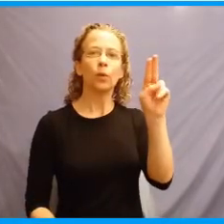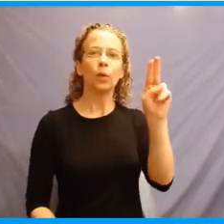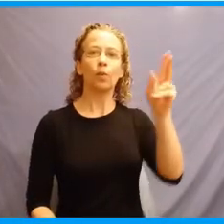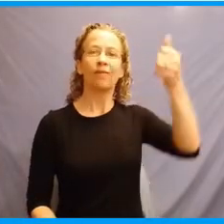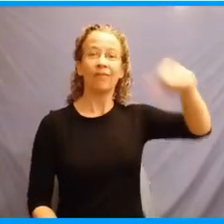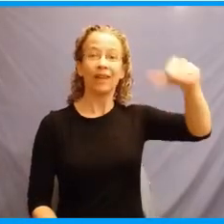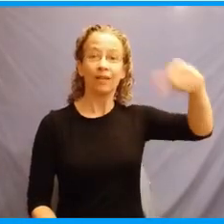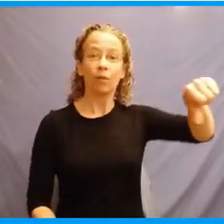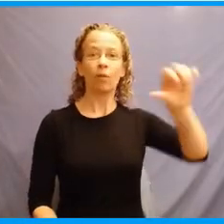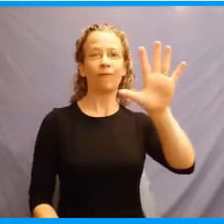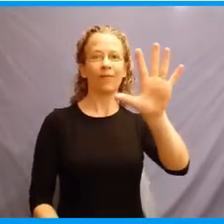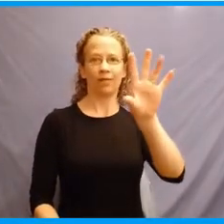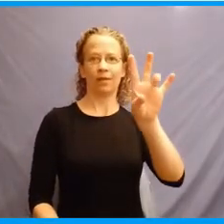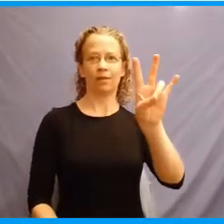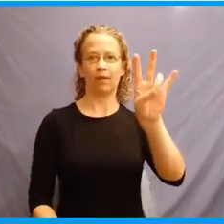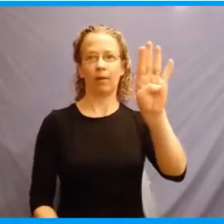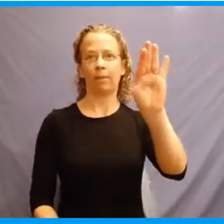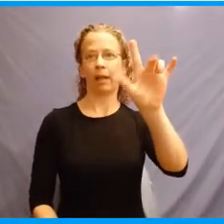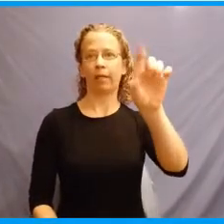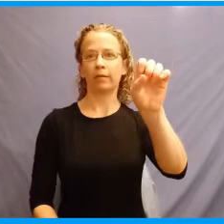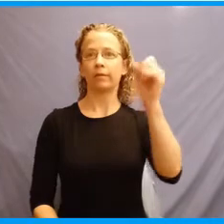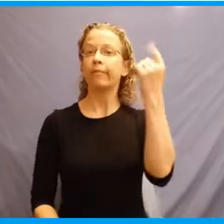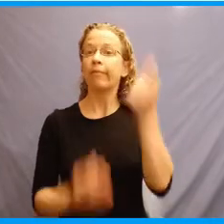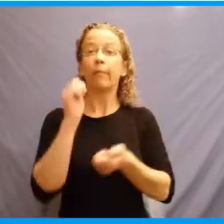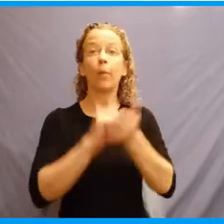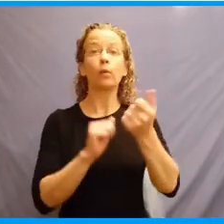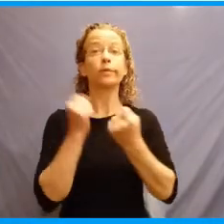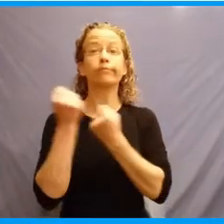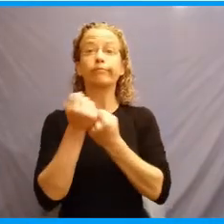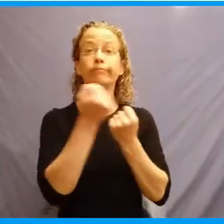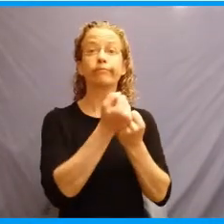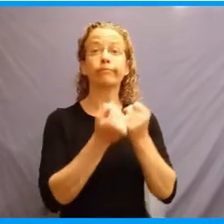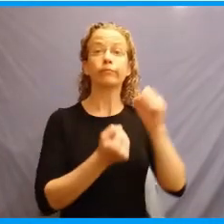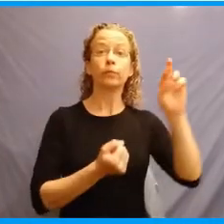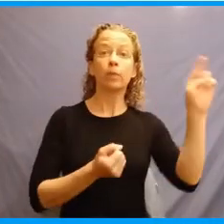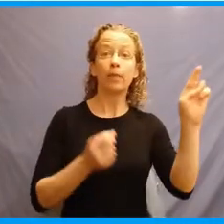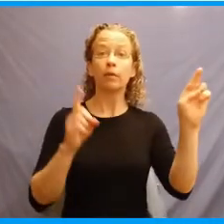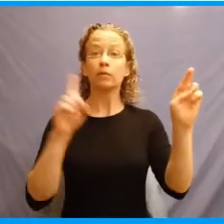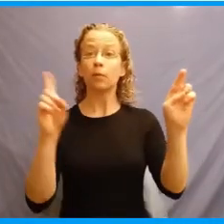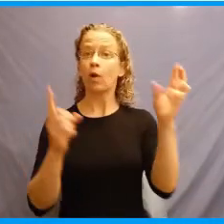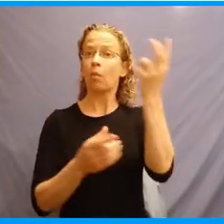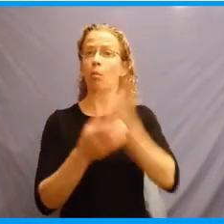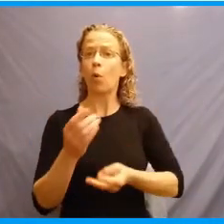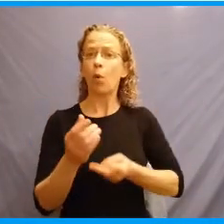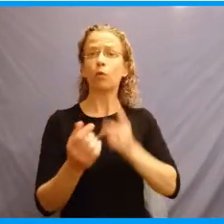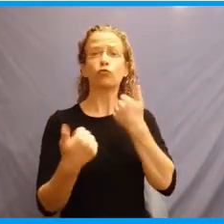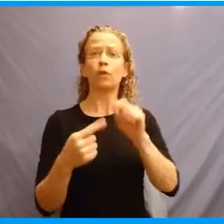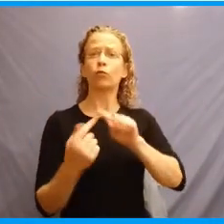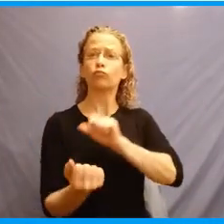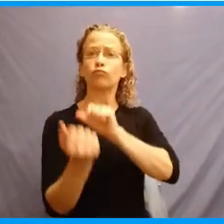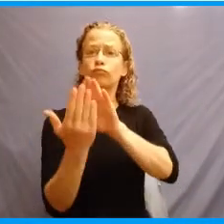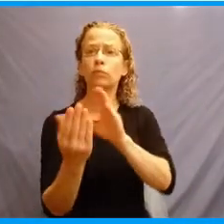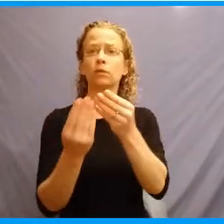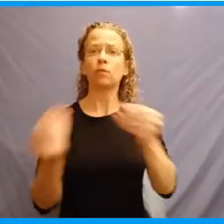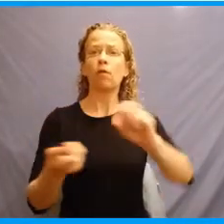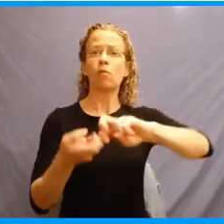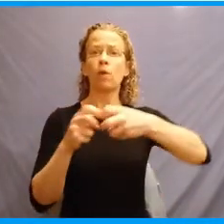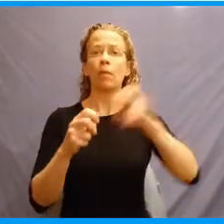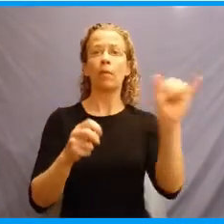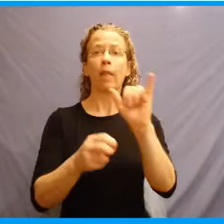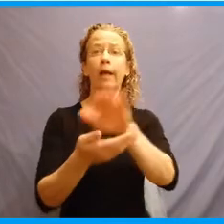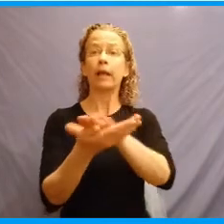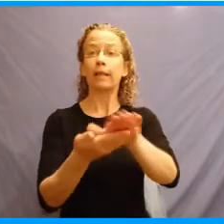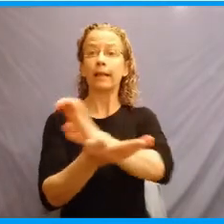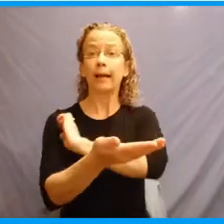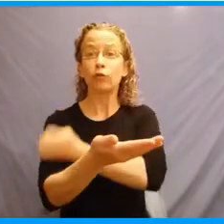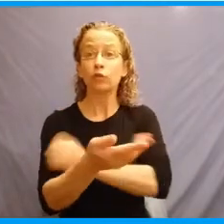vetoed 57 bills. They were mostly bipartisan bills that addressed important issues like clean energy,